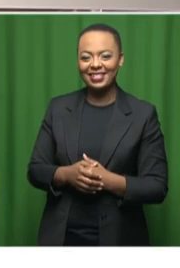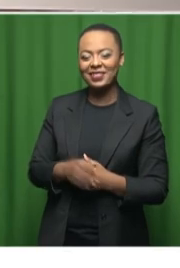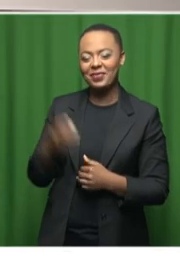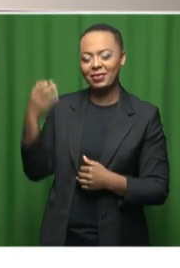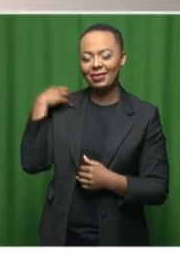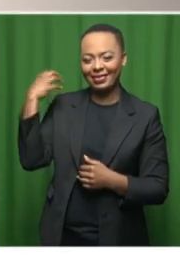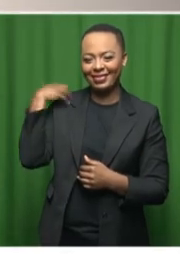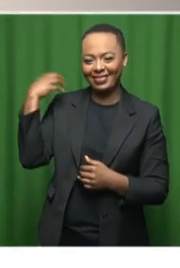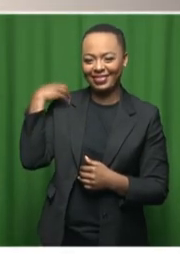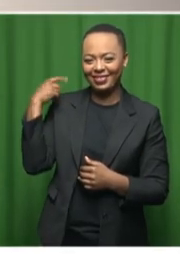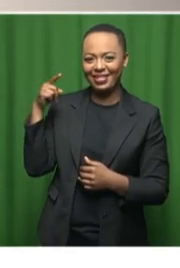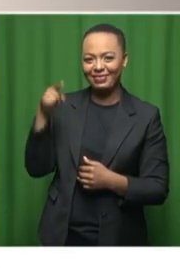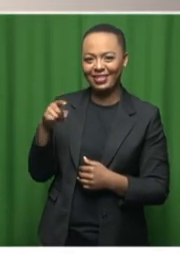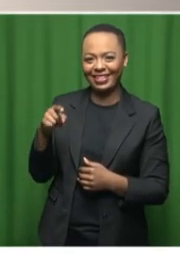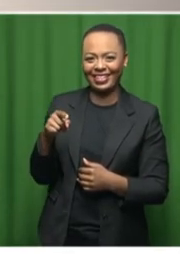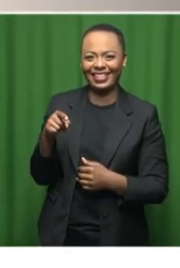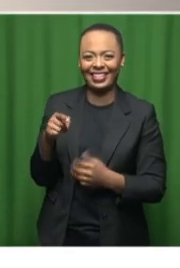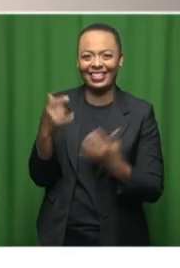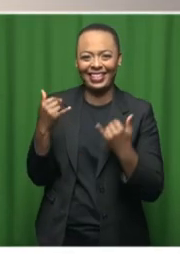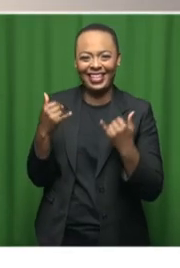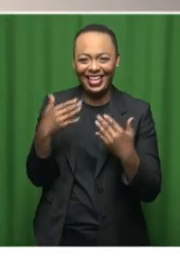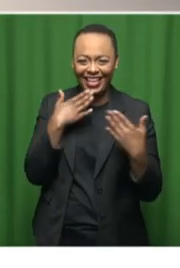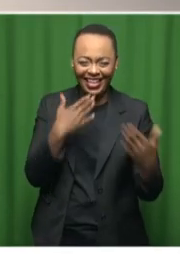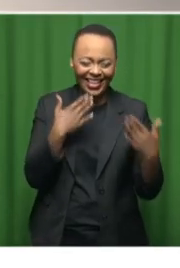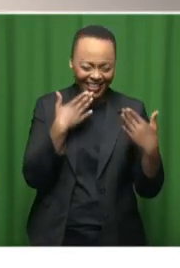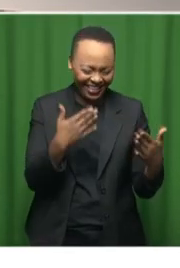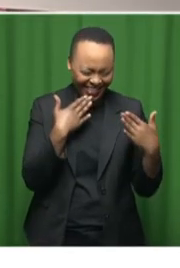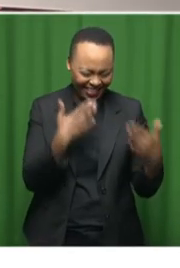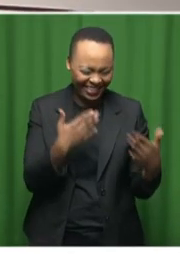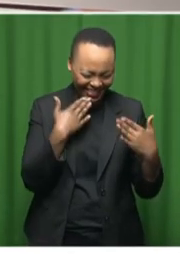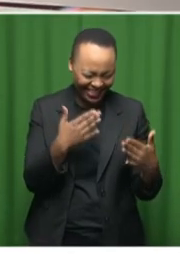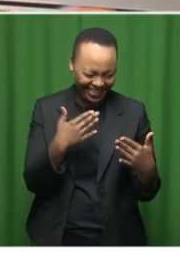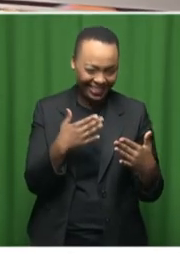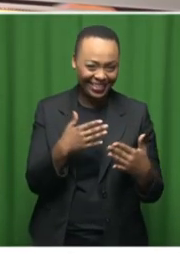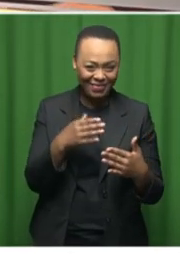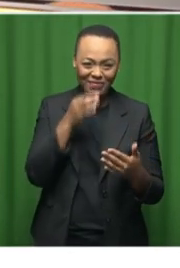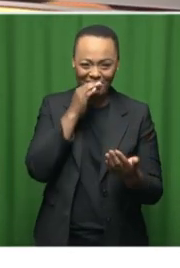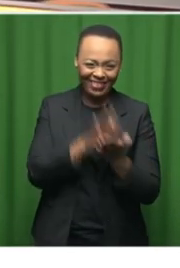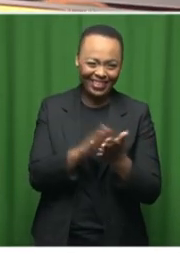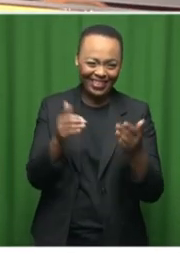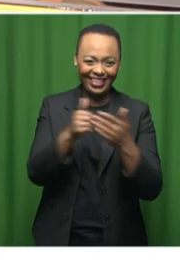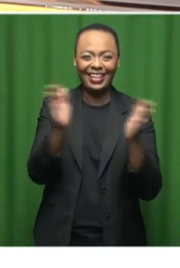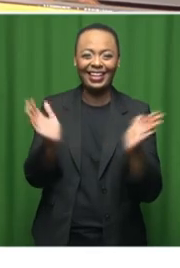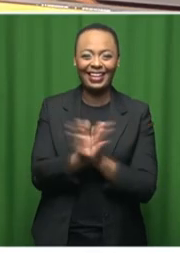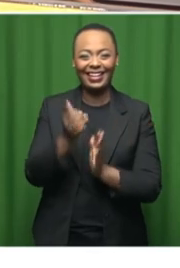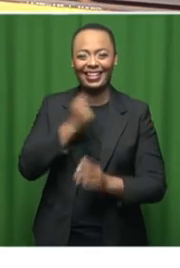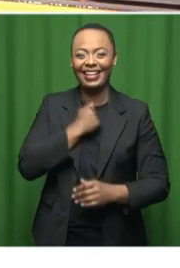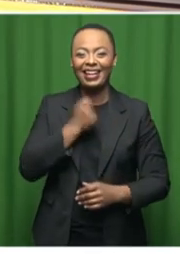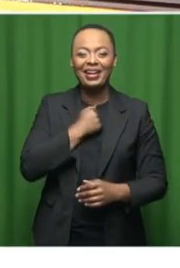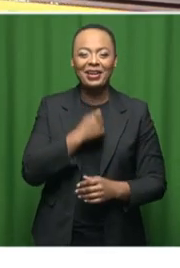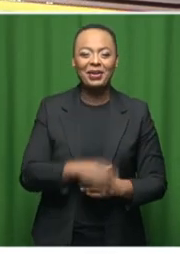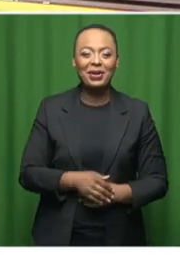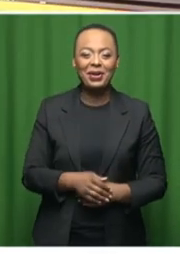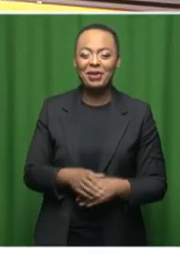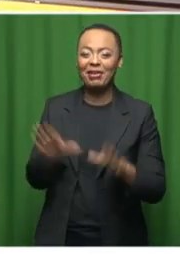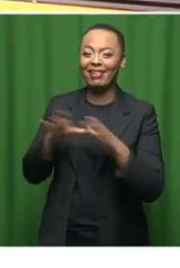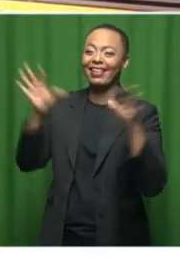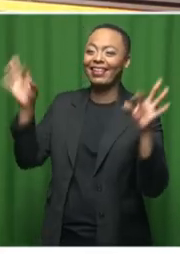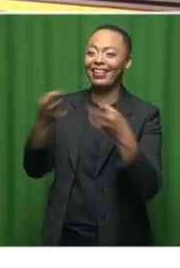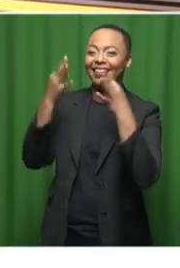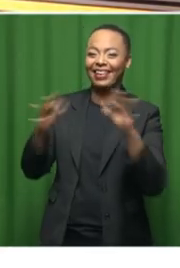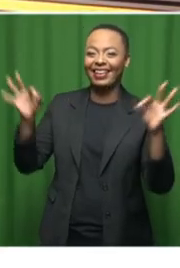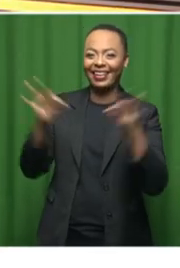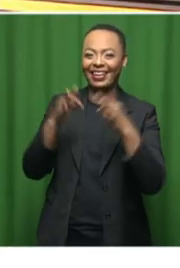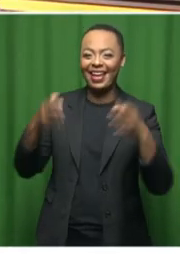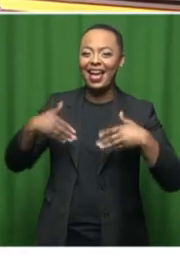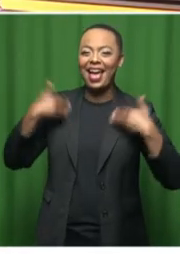you for wishing me a happy birthday. Yes, 9-11, it's my birthday. And of course, you know, the crew did sing for the